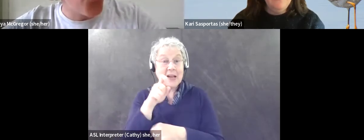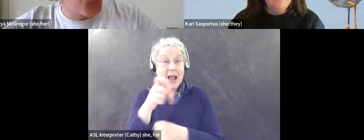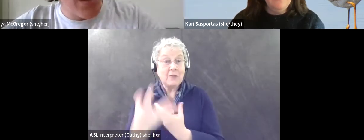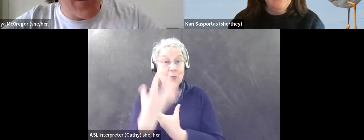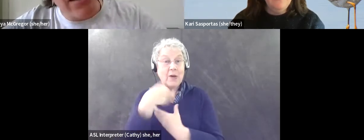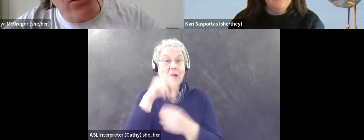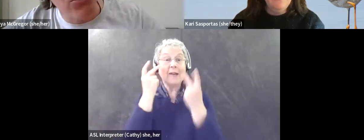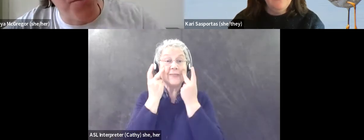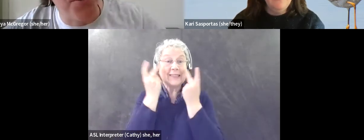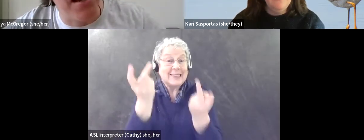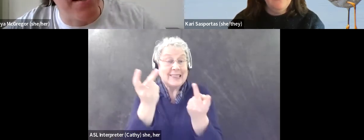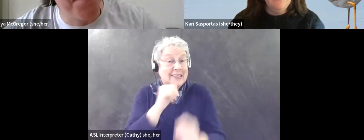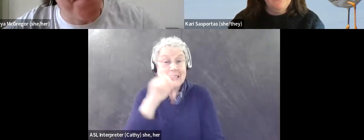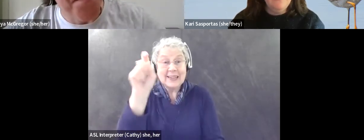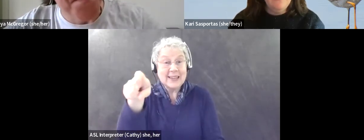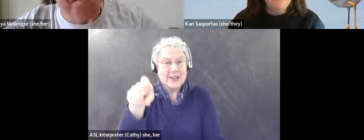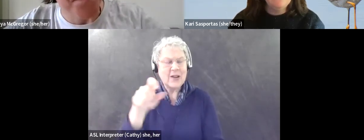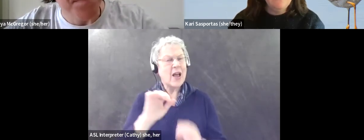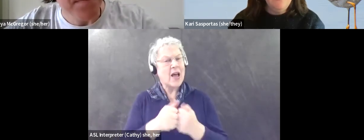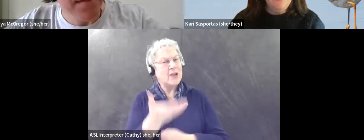So, how do you go birding?